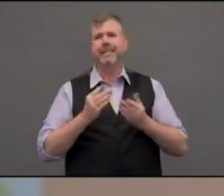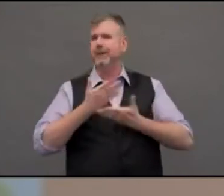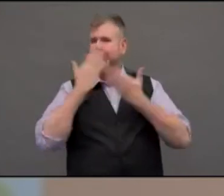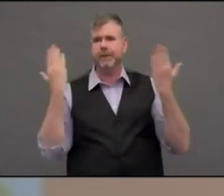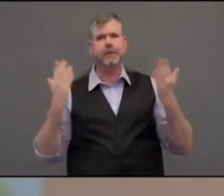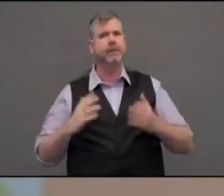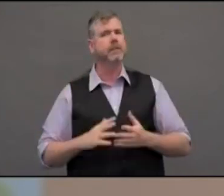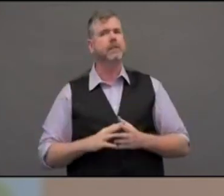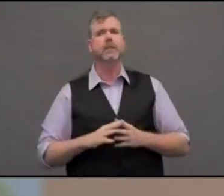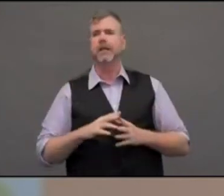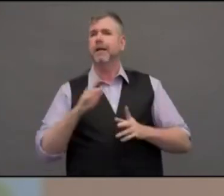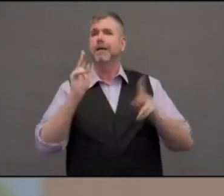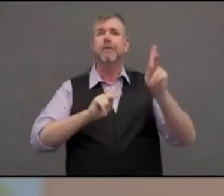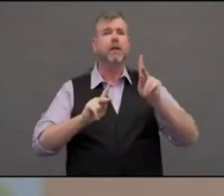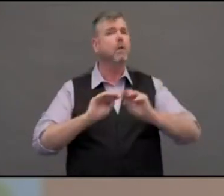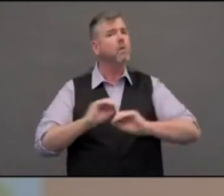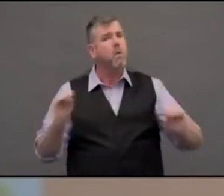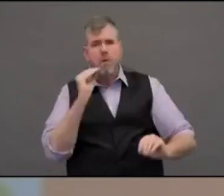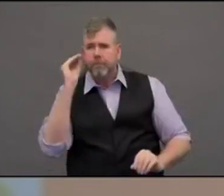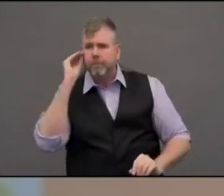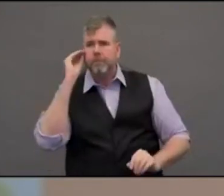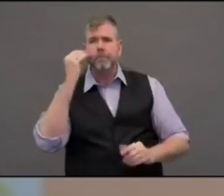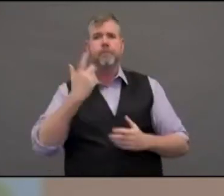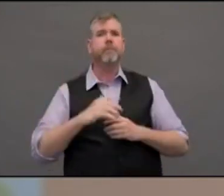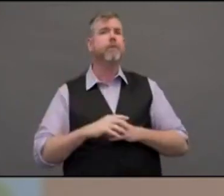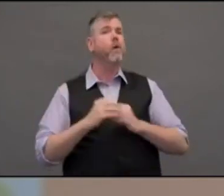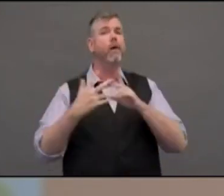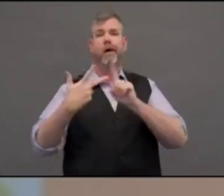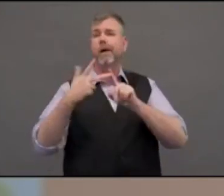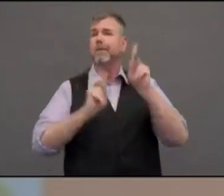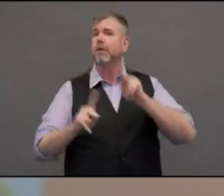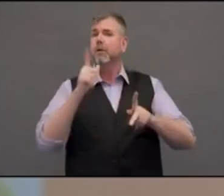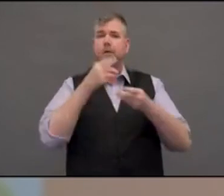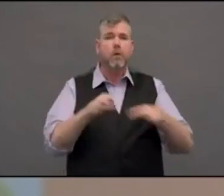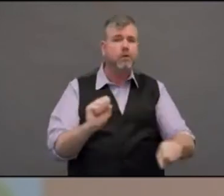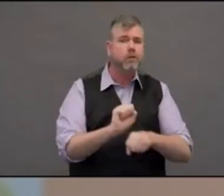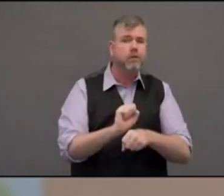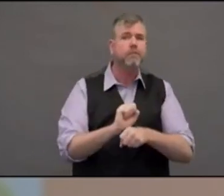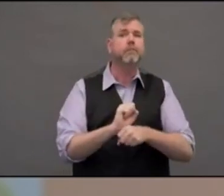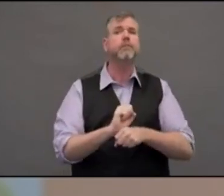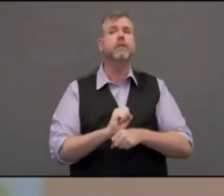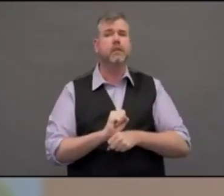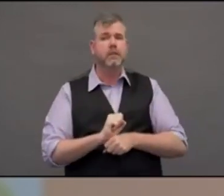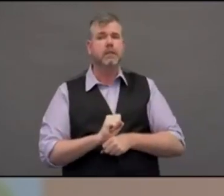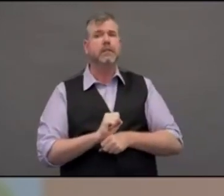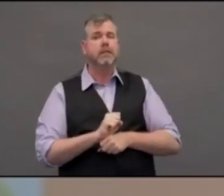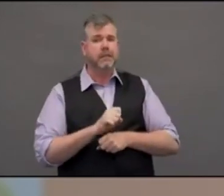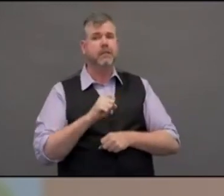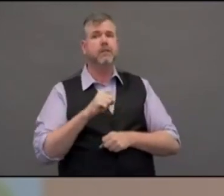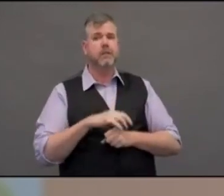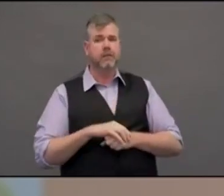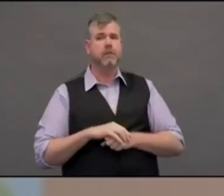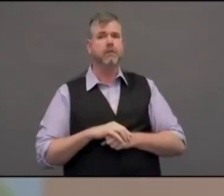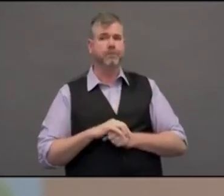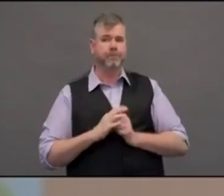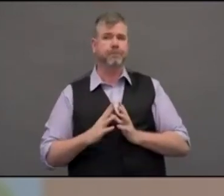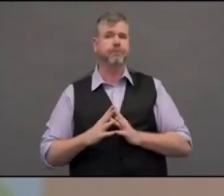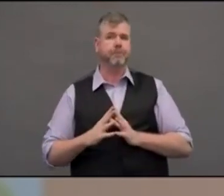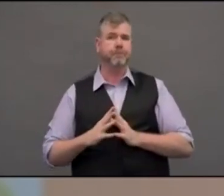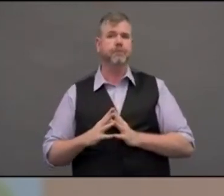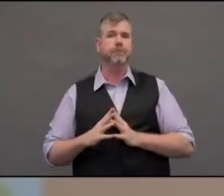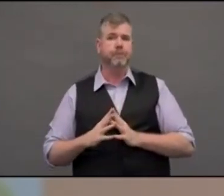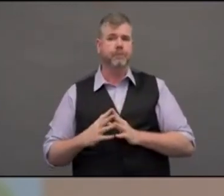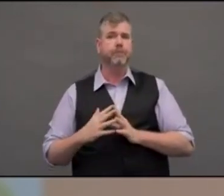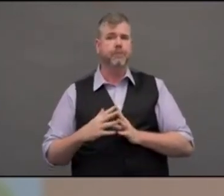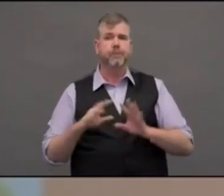depressed people, people who lost their jobs. And please continue to reach out to our local food banks because they